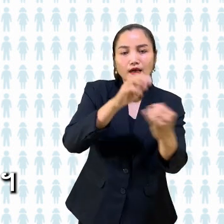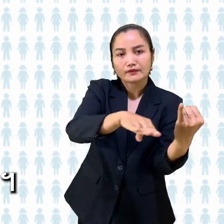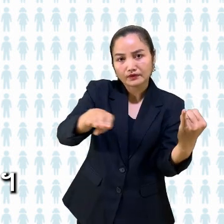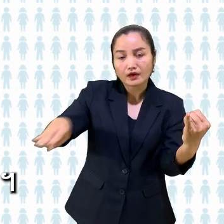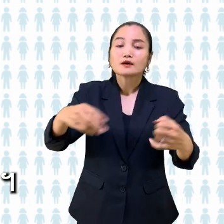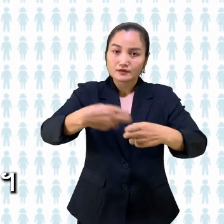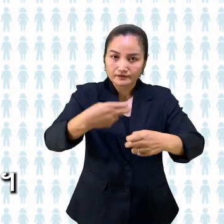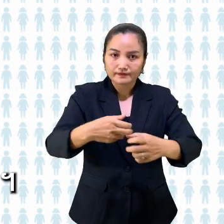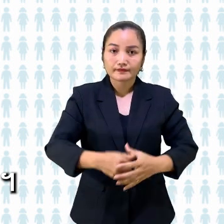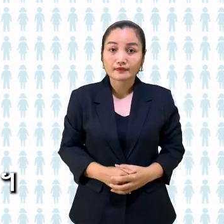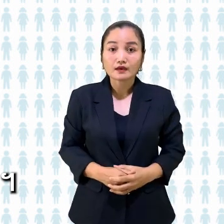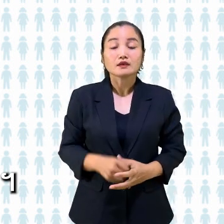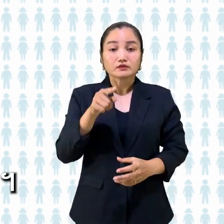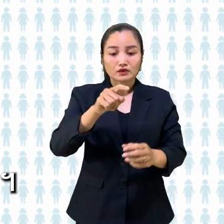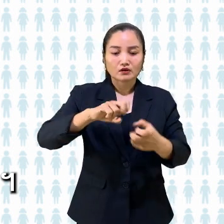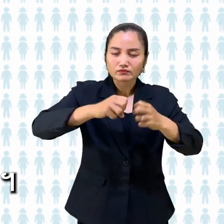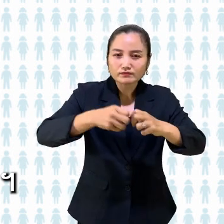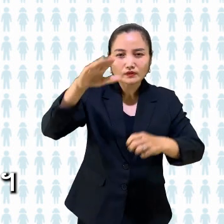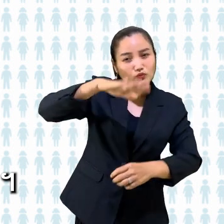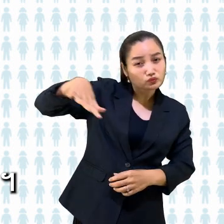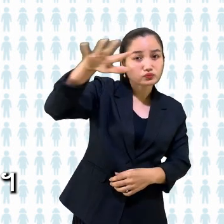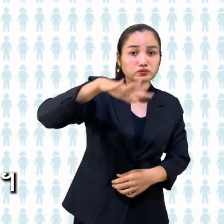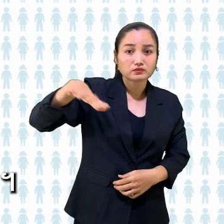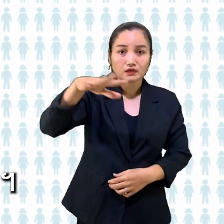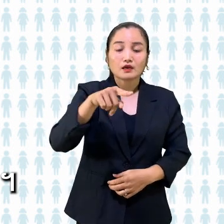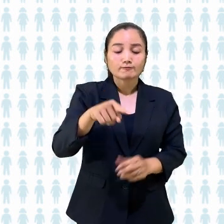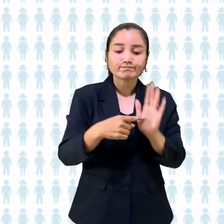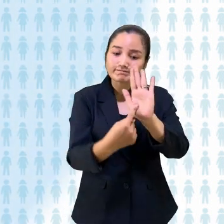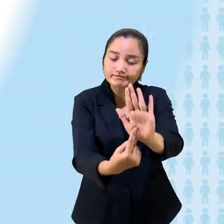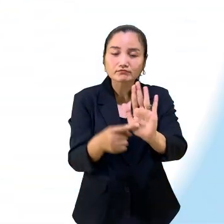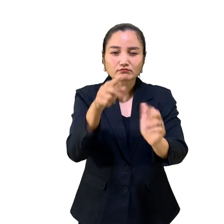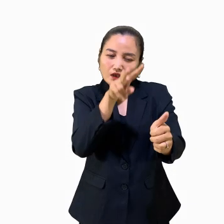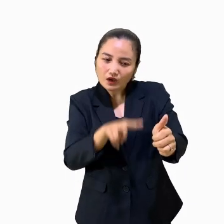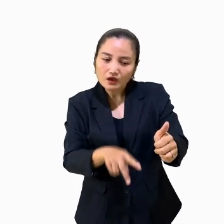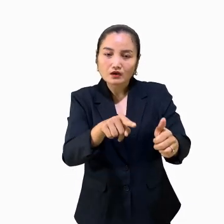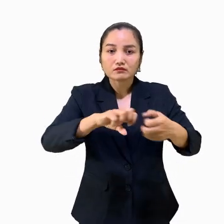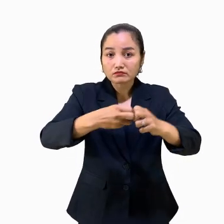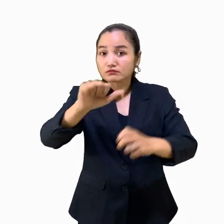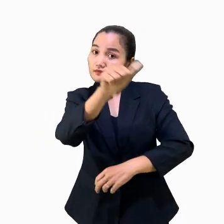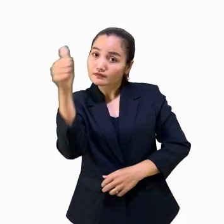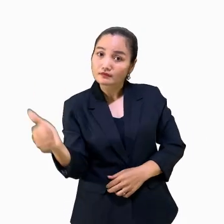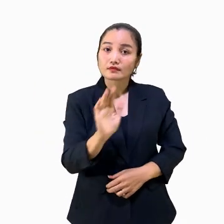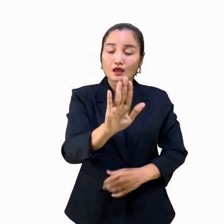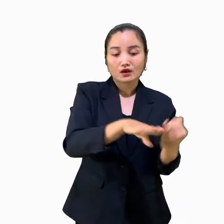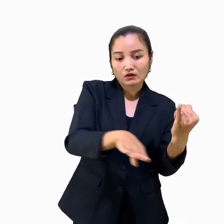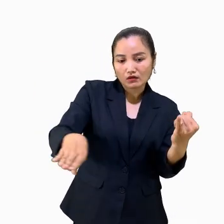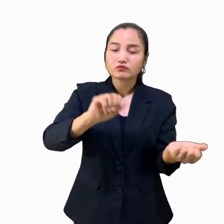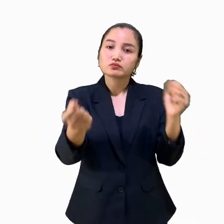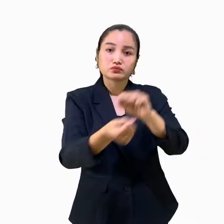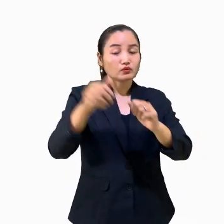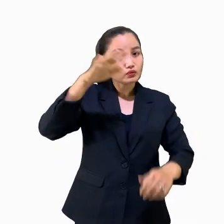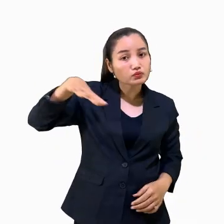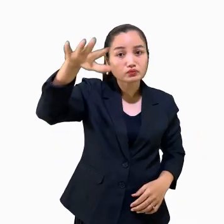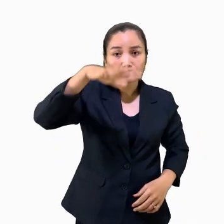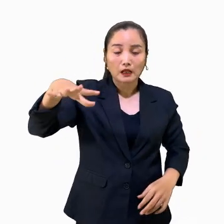education, livelihoods, and social and child protection. The CCRI reveals shocking inequalities,